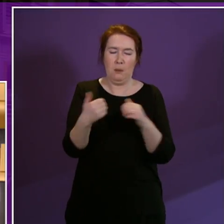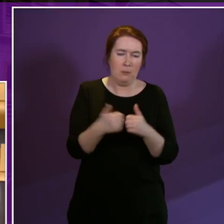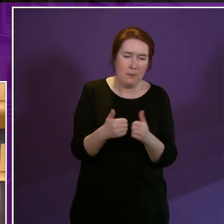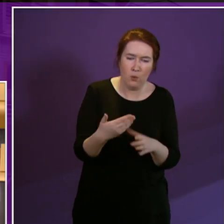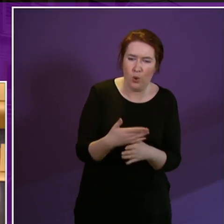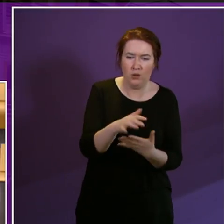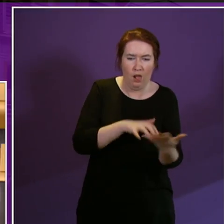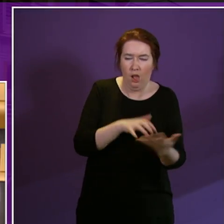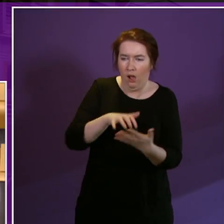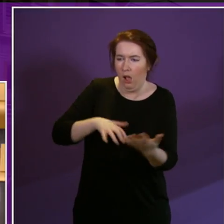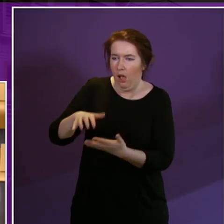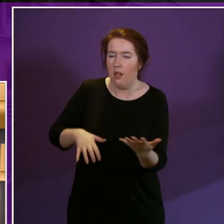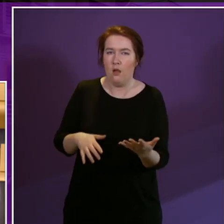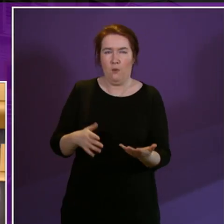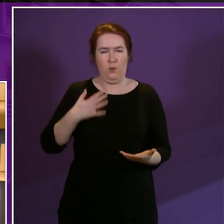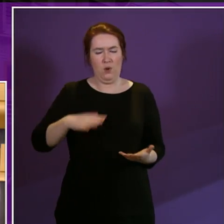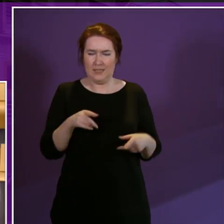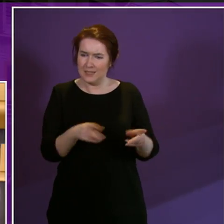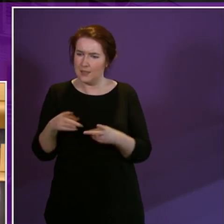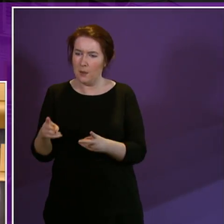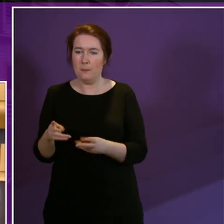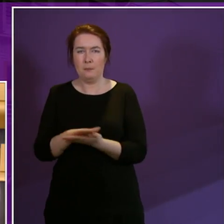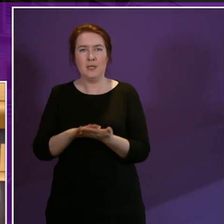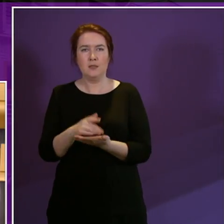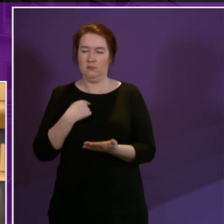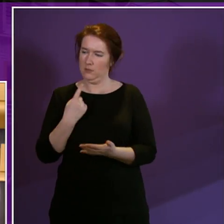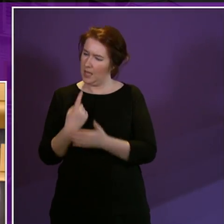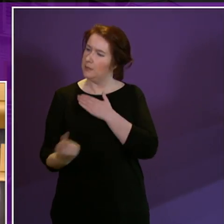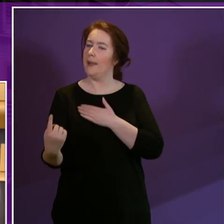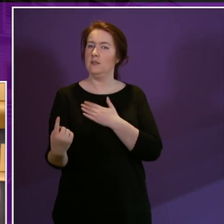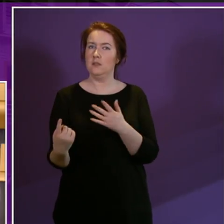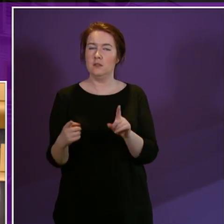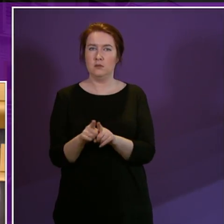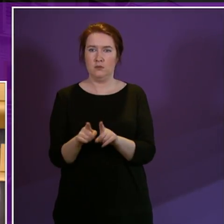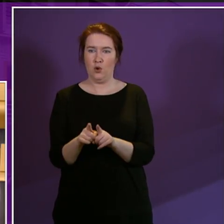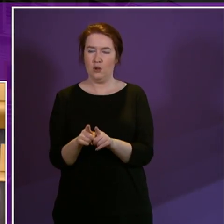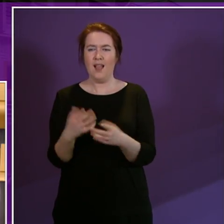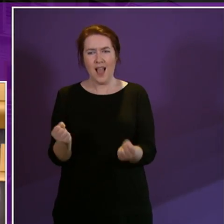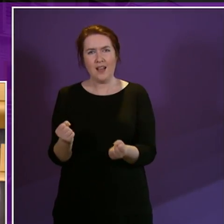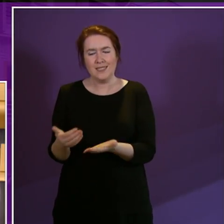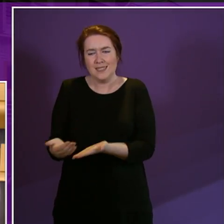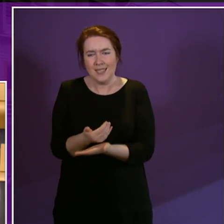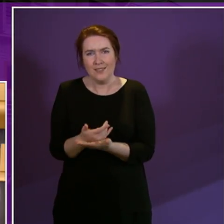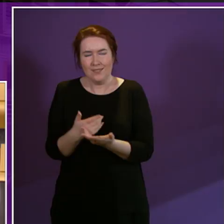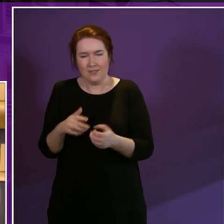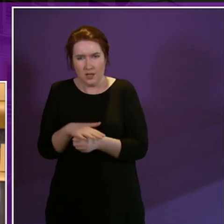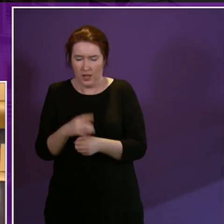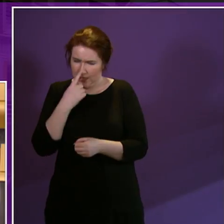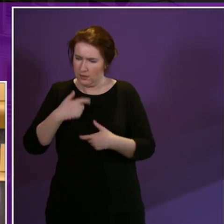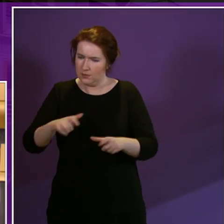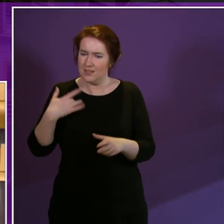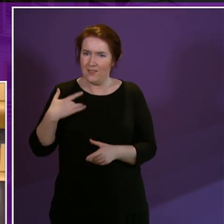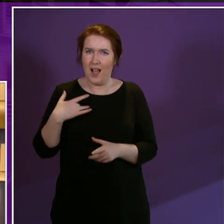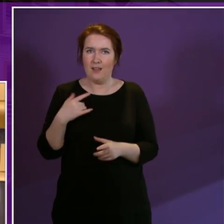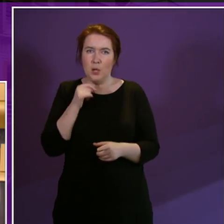An expectation of a system that preserves people's independence and provides not just that safety net to allow them to survive, but a